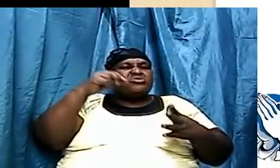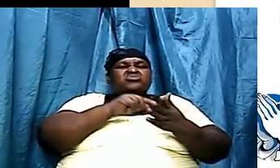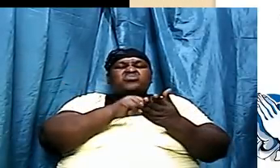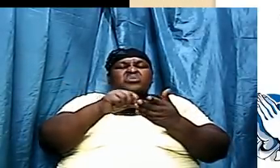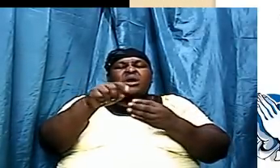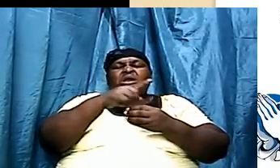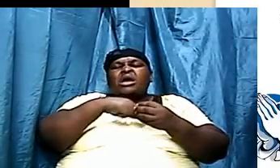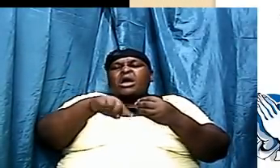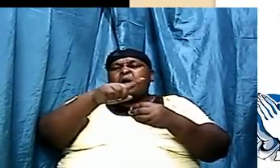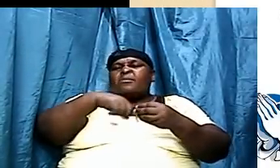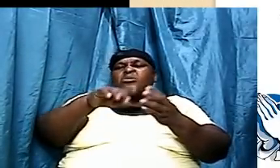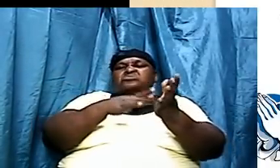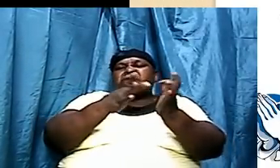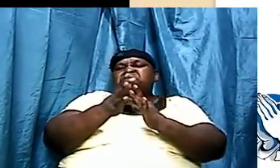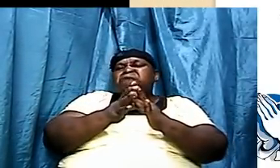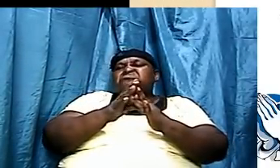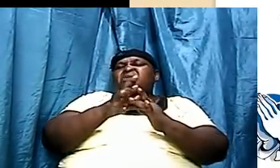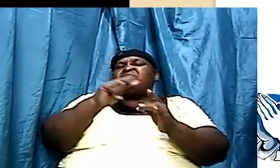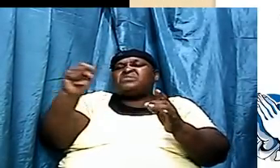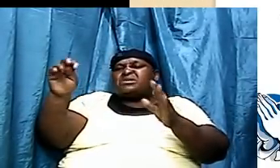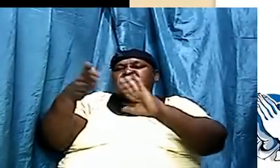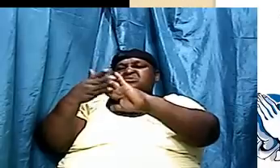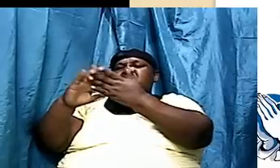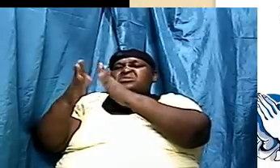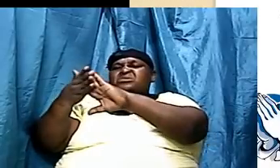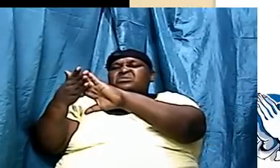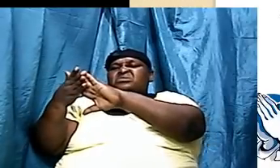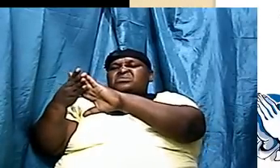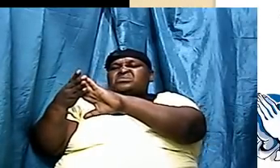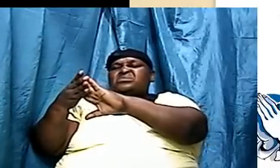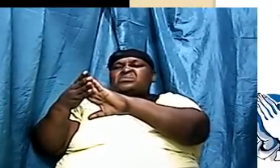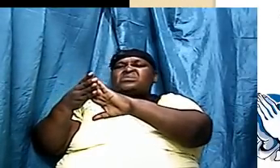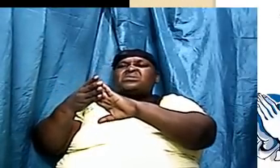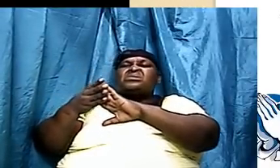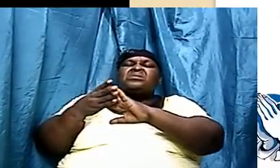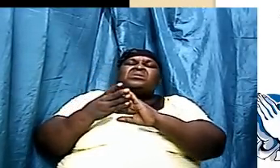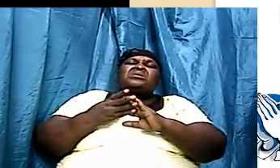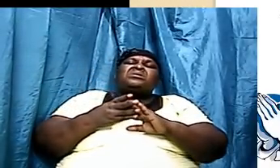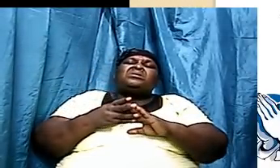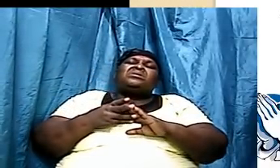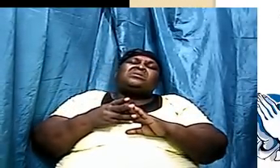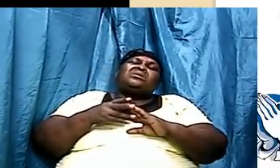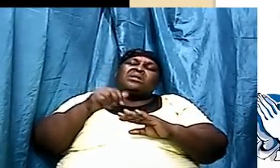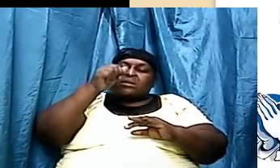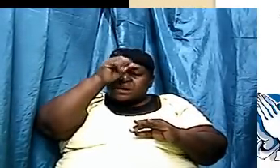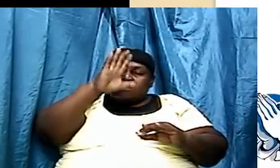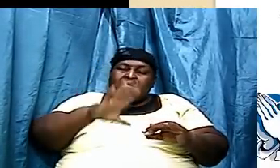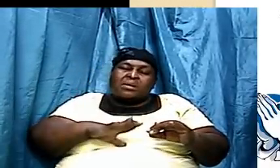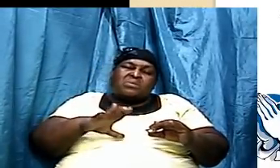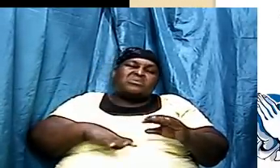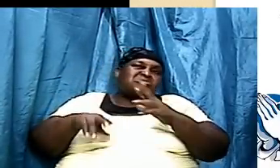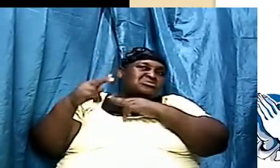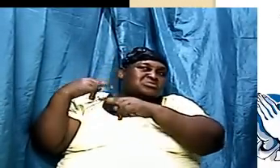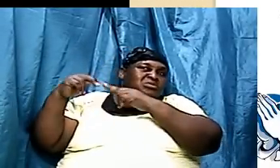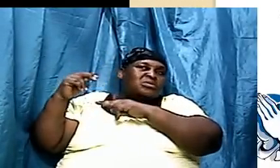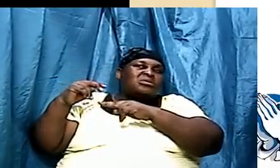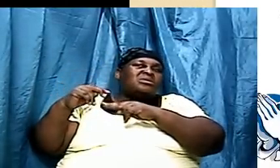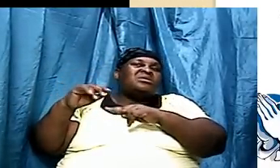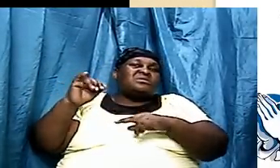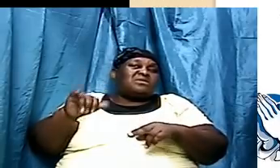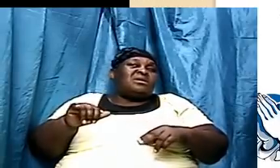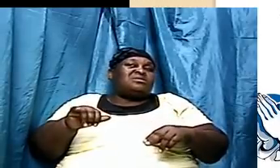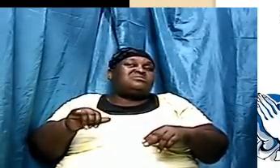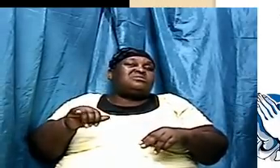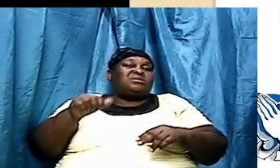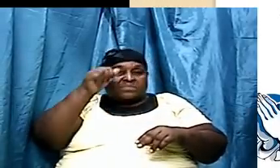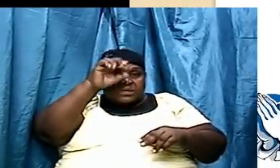reason to write this. But he was a historian. He was not a Christian. And guess what? He was a historian during the time where he could write the fact